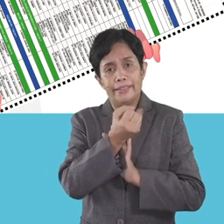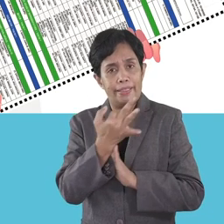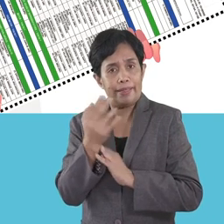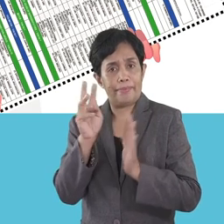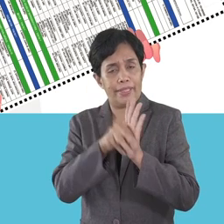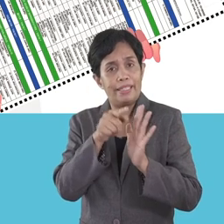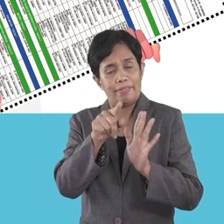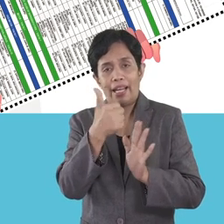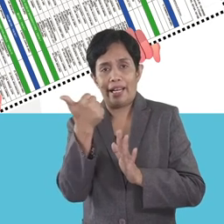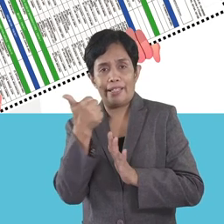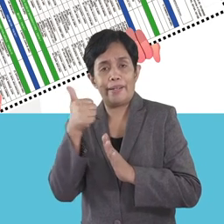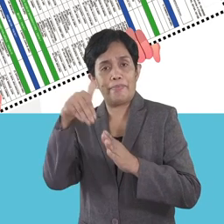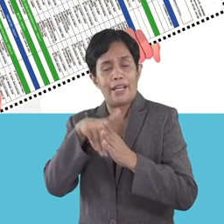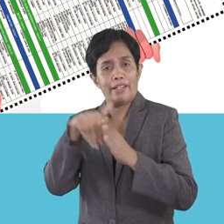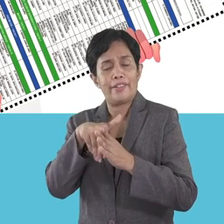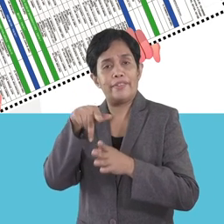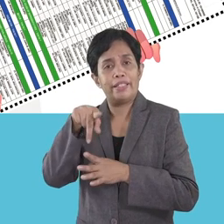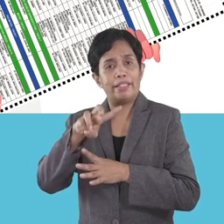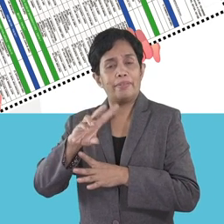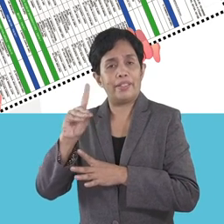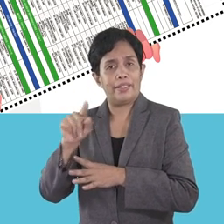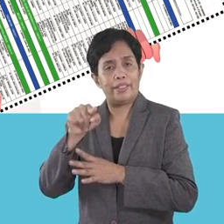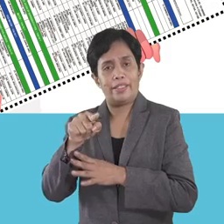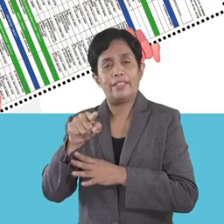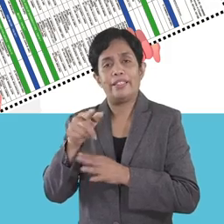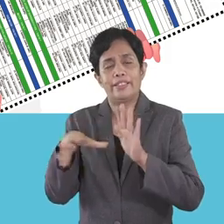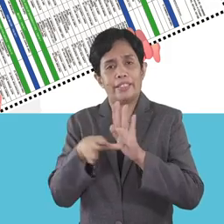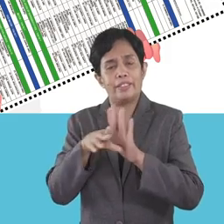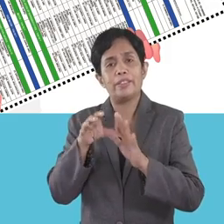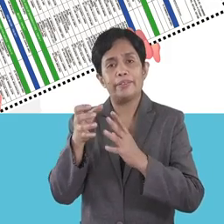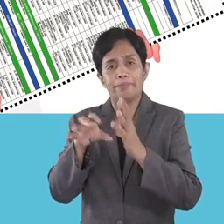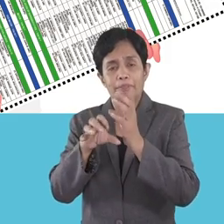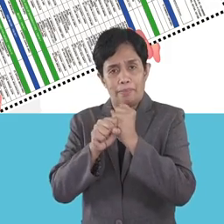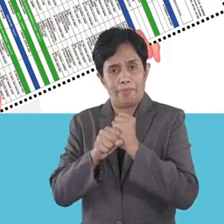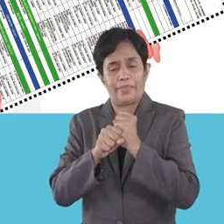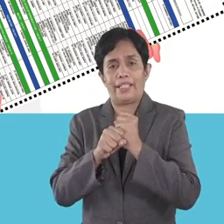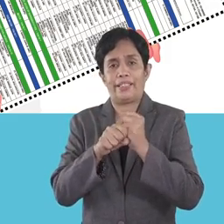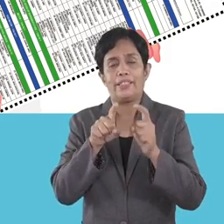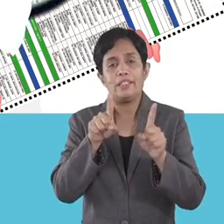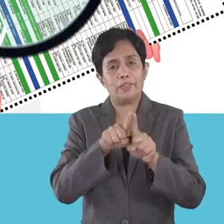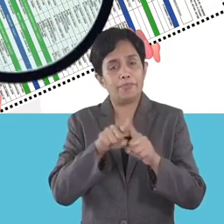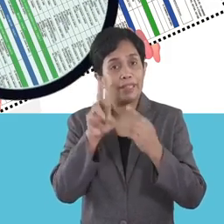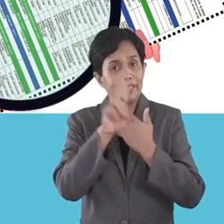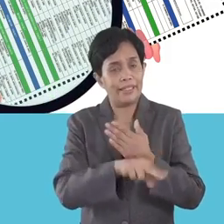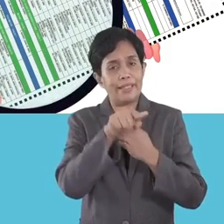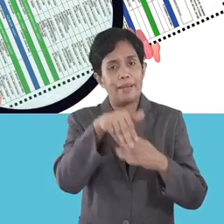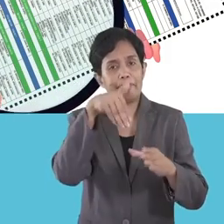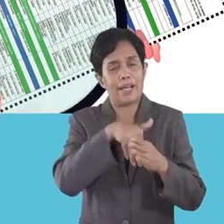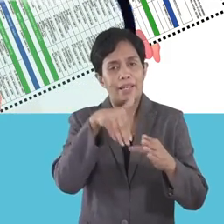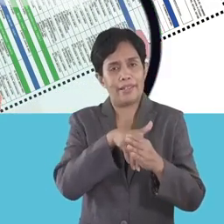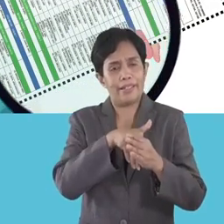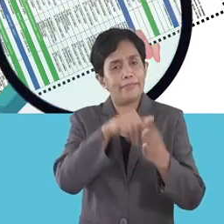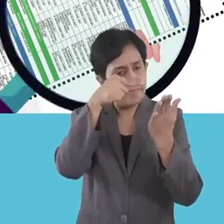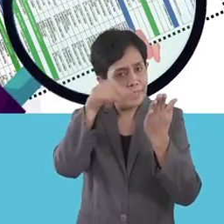are ballots from other PWD and senior voters that the support staff may need to get. Upon return, the ballot will